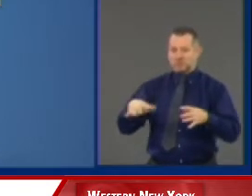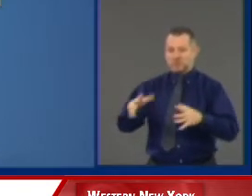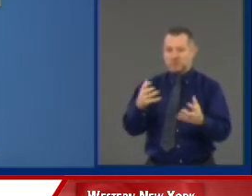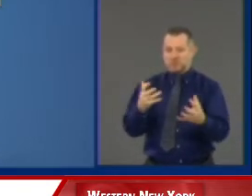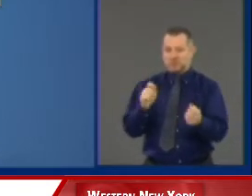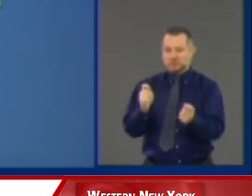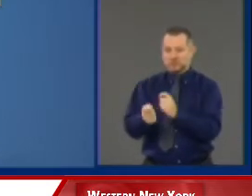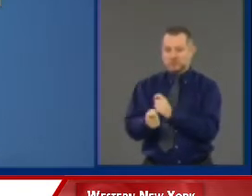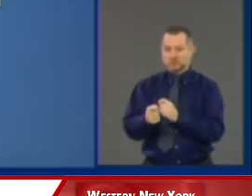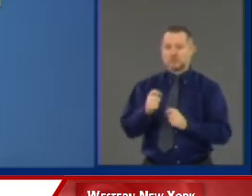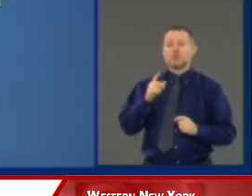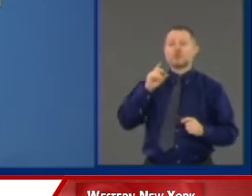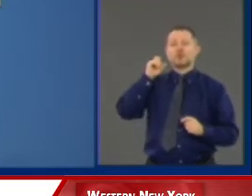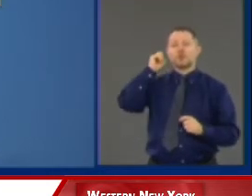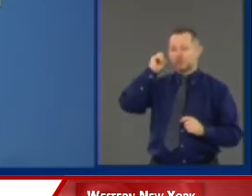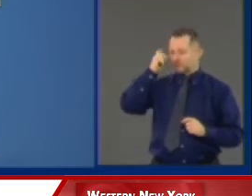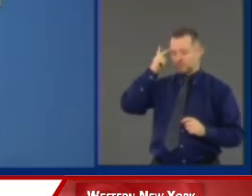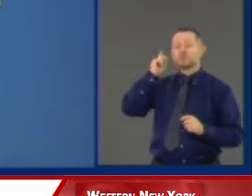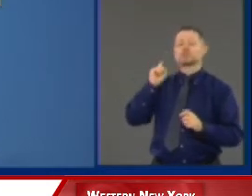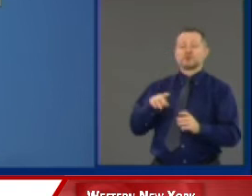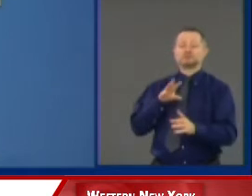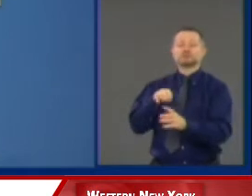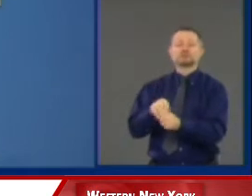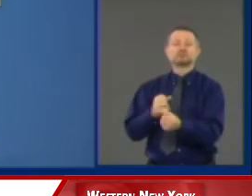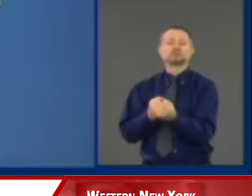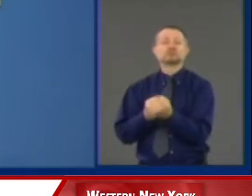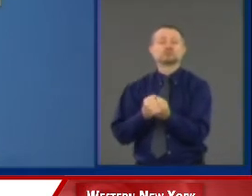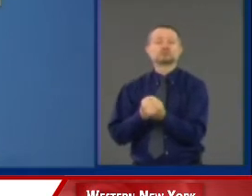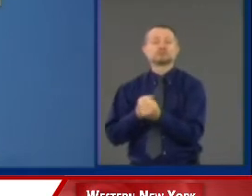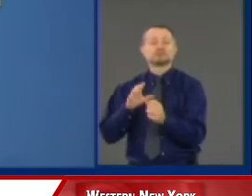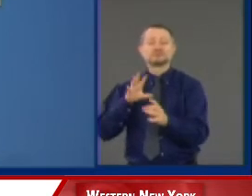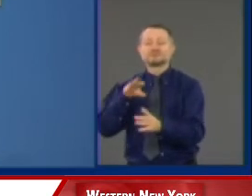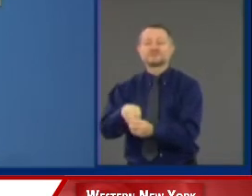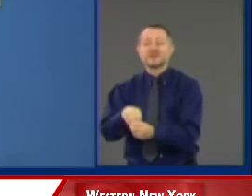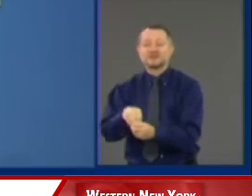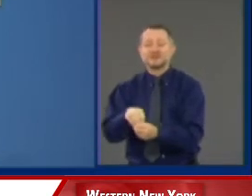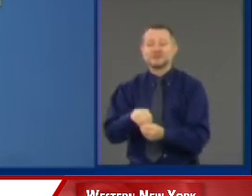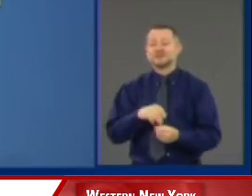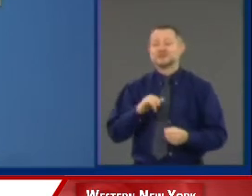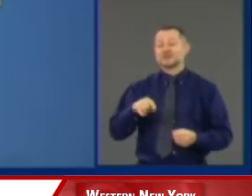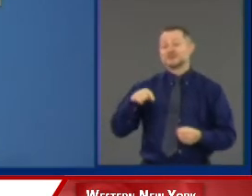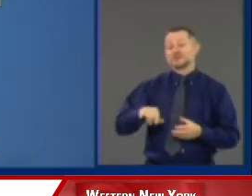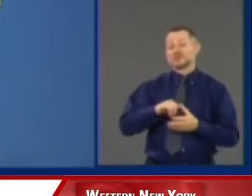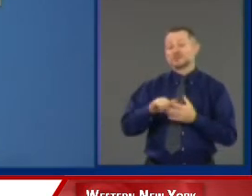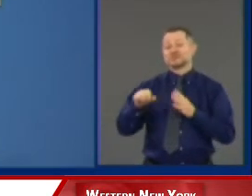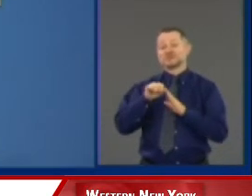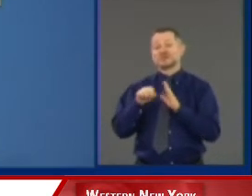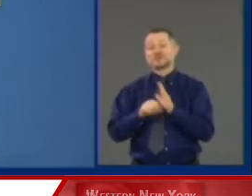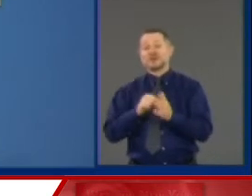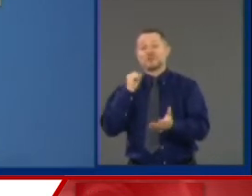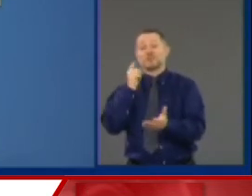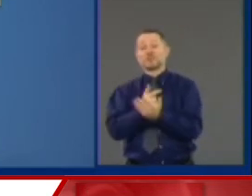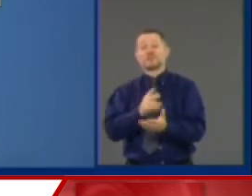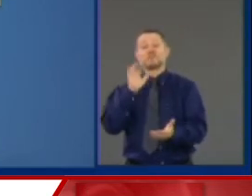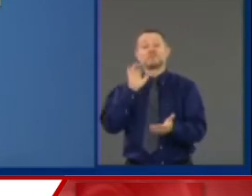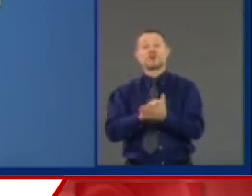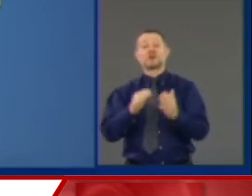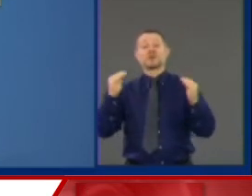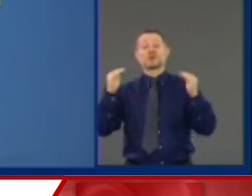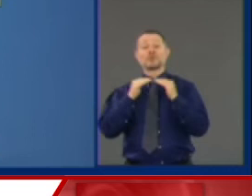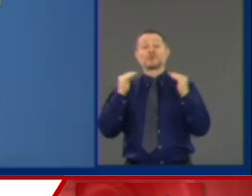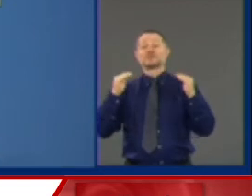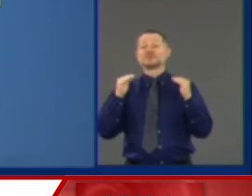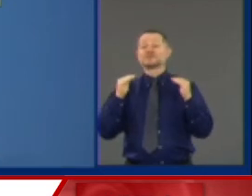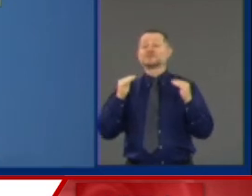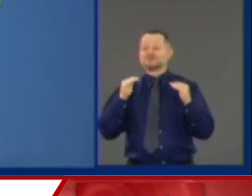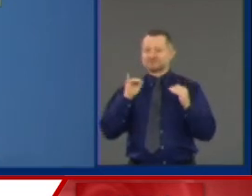to catch up with the people. How did we pass marriage equality in this state? Giving a new civil right to the